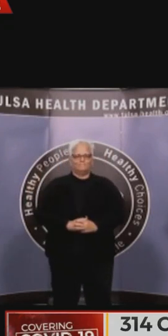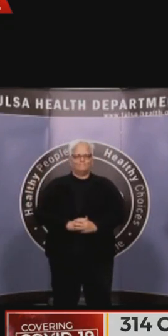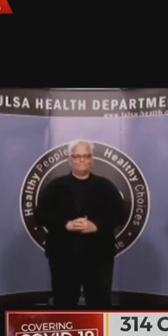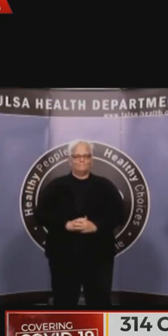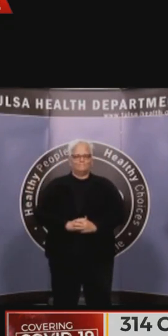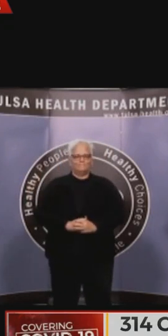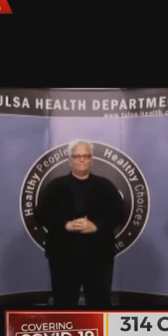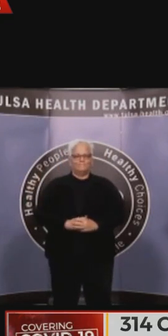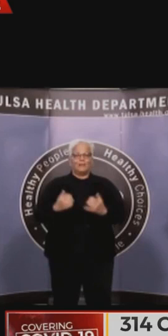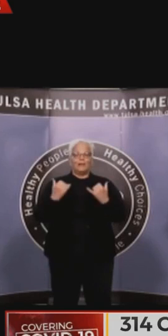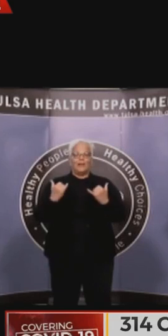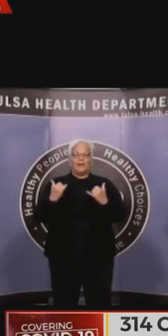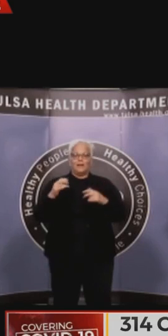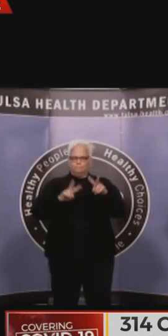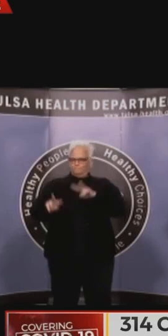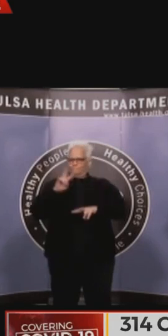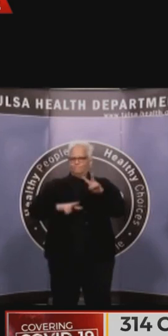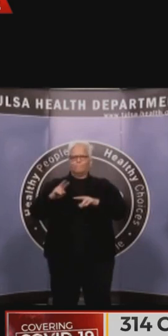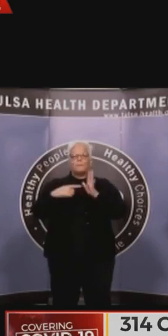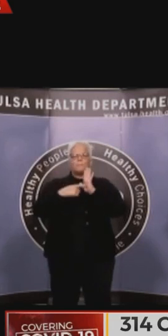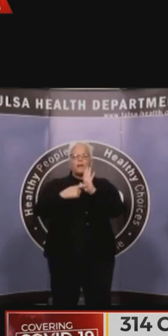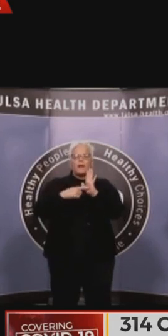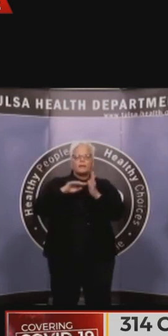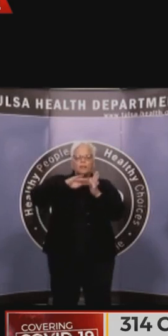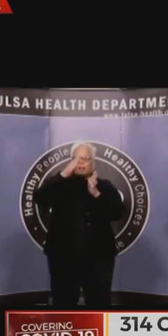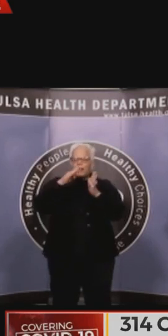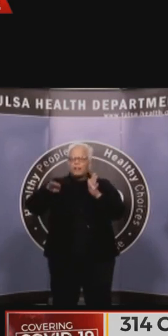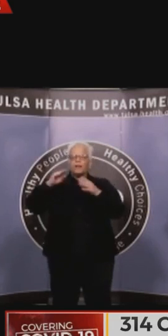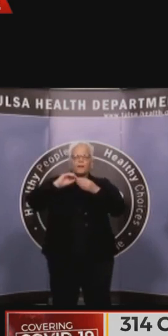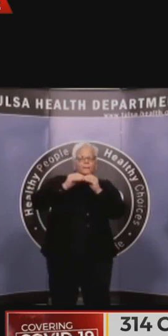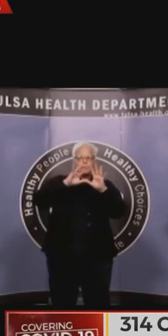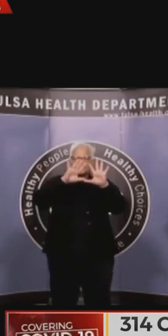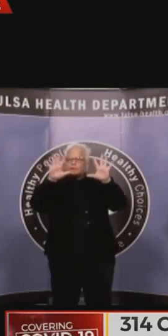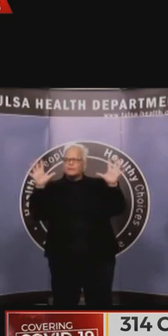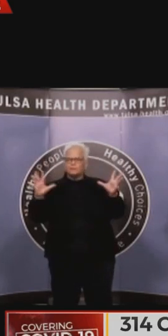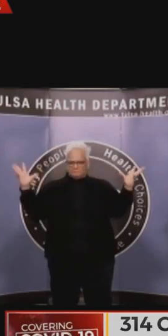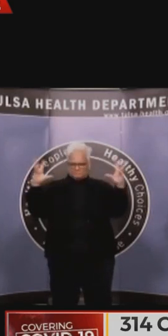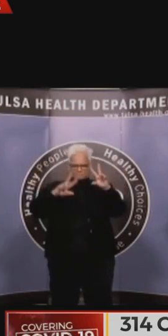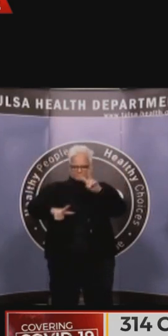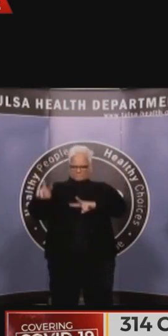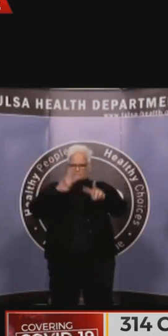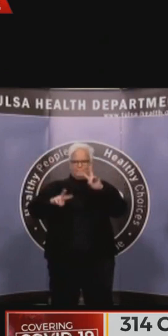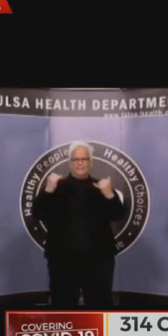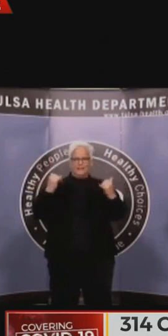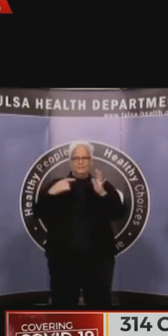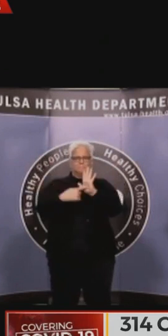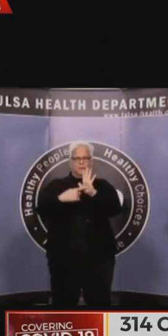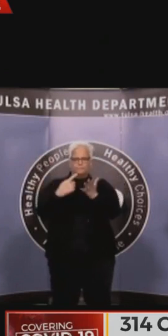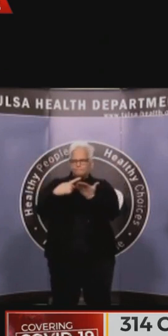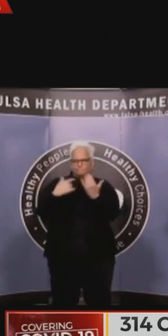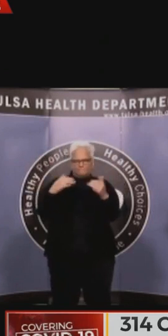County, we have been able to reduce the potential number of infections and deaths from previous versions. We project that potentially up to